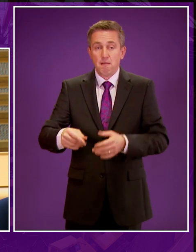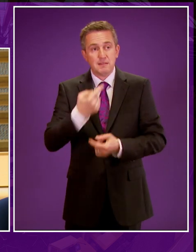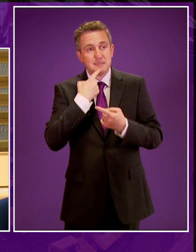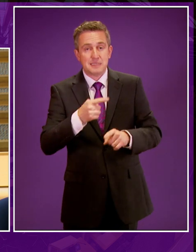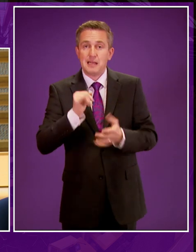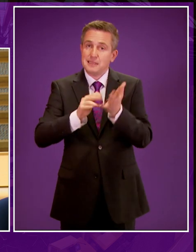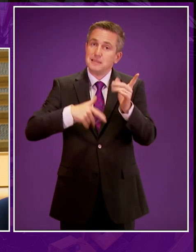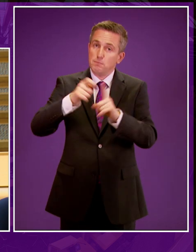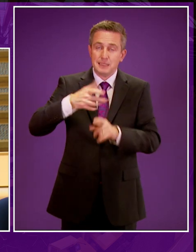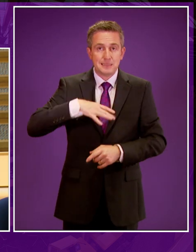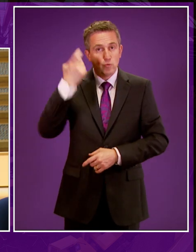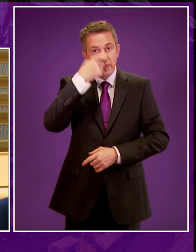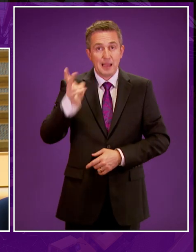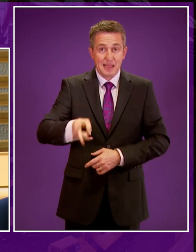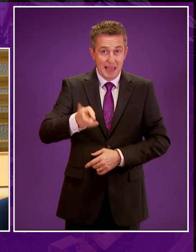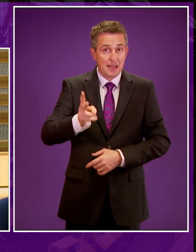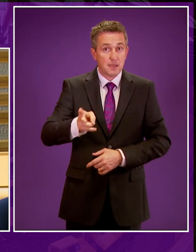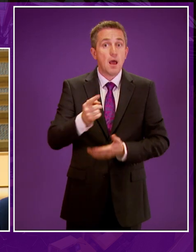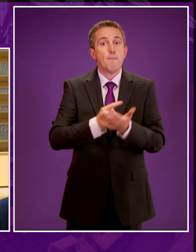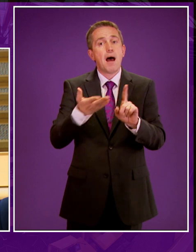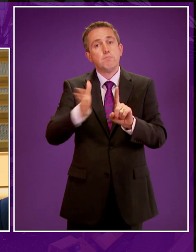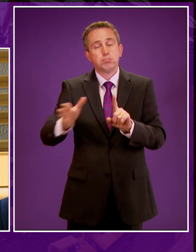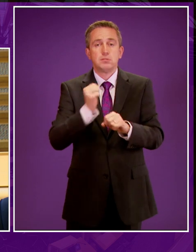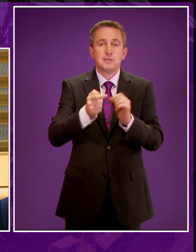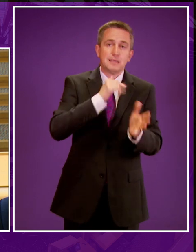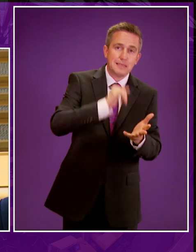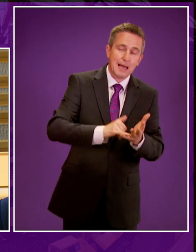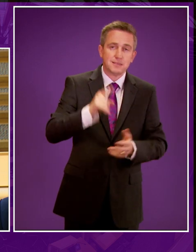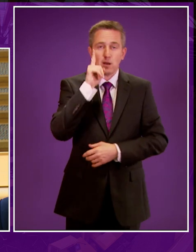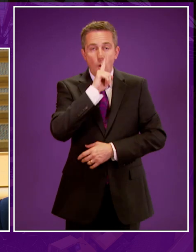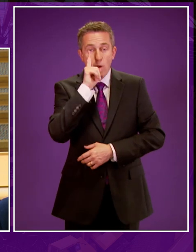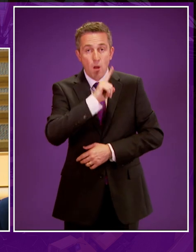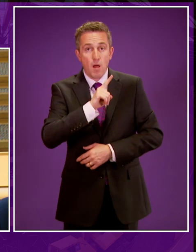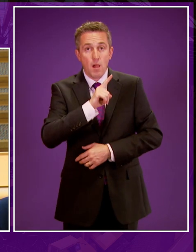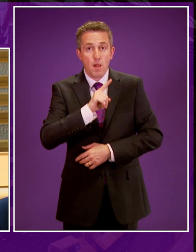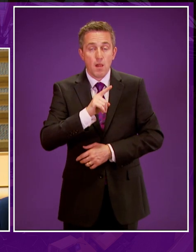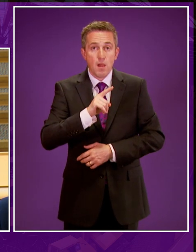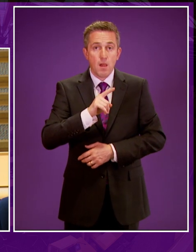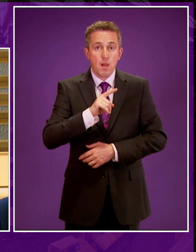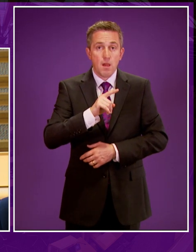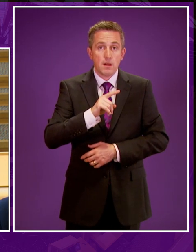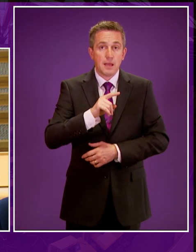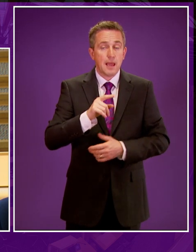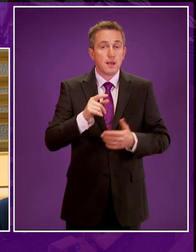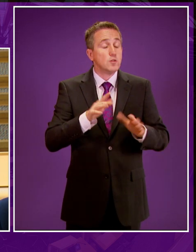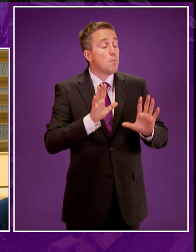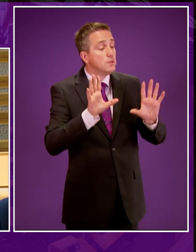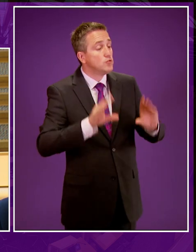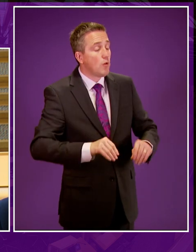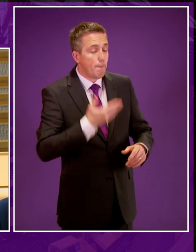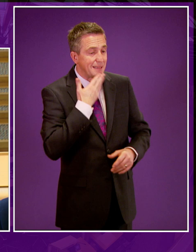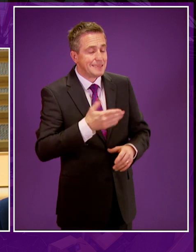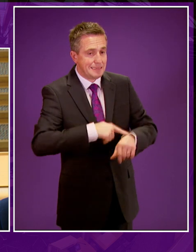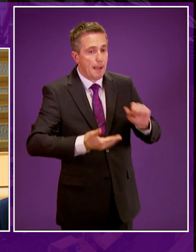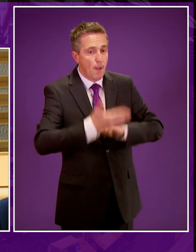that their party needs to think again on unconventional oil and gas extraction. If they won't listen to us, deputy presiding officer, if they won't